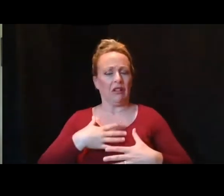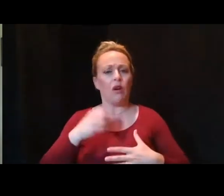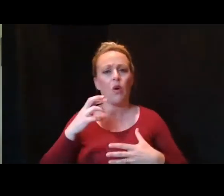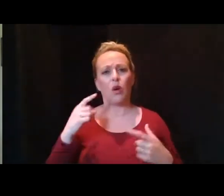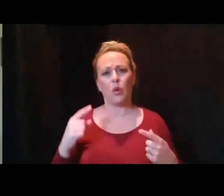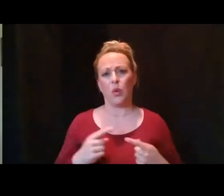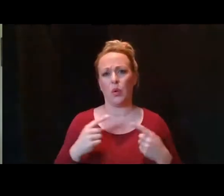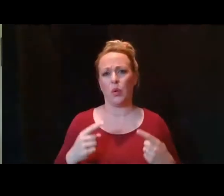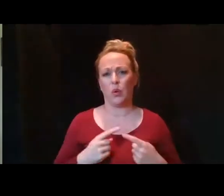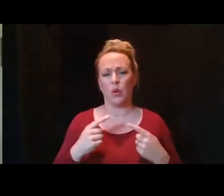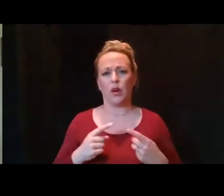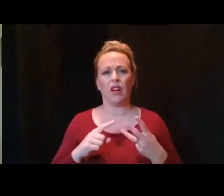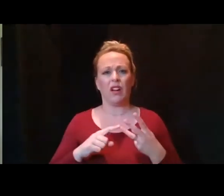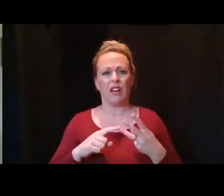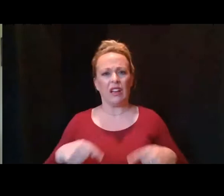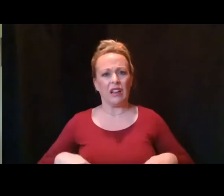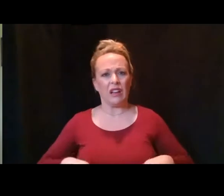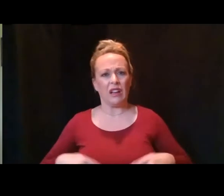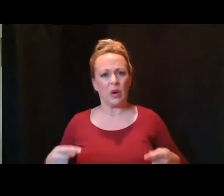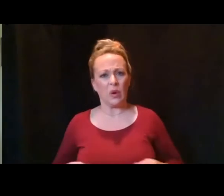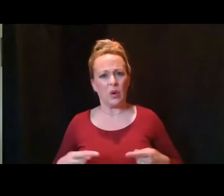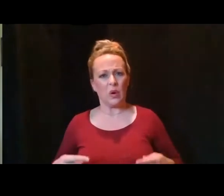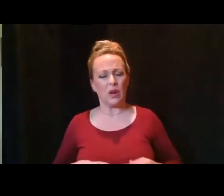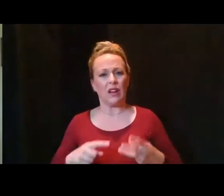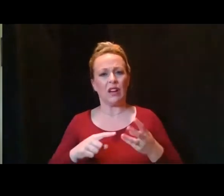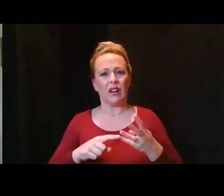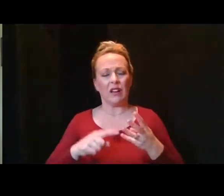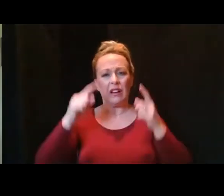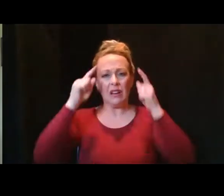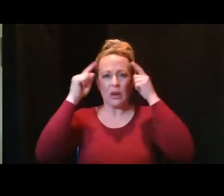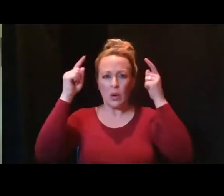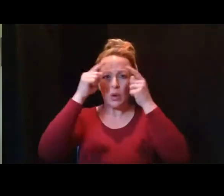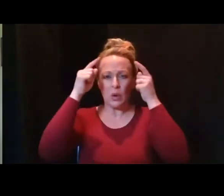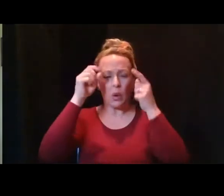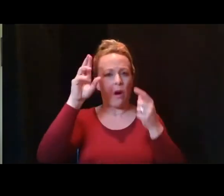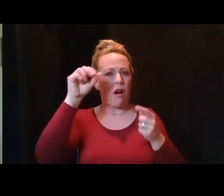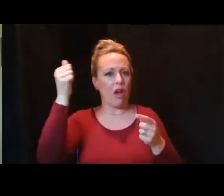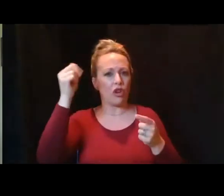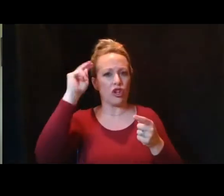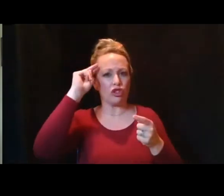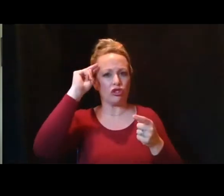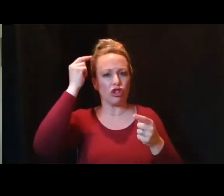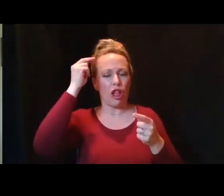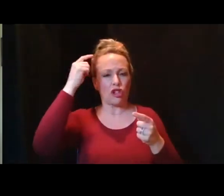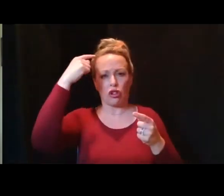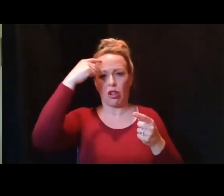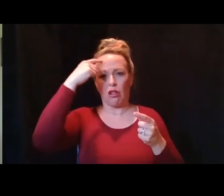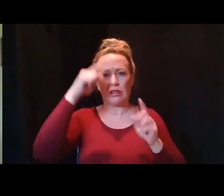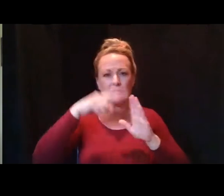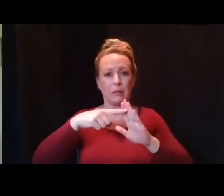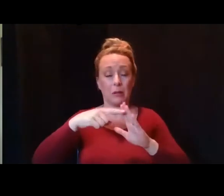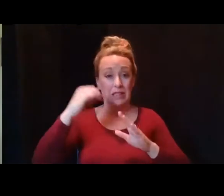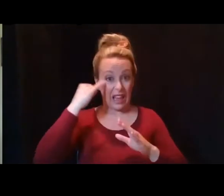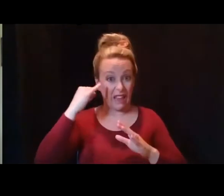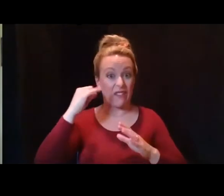new severe abdominal pain, severe headache or other neurologic symptoms. If these symptoms